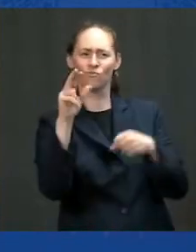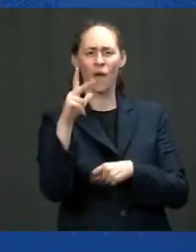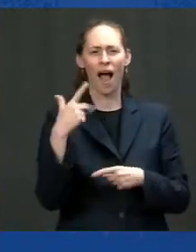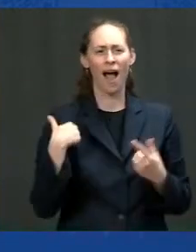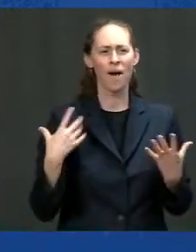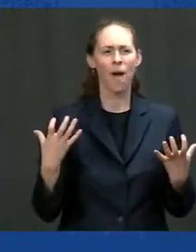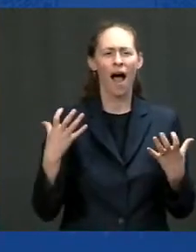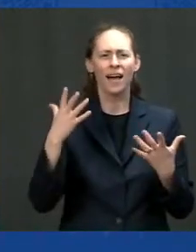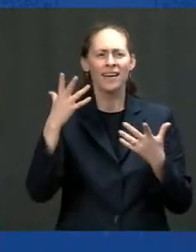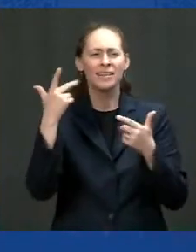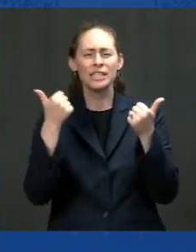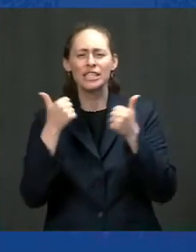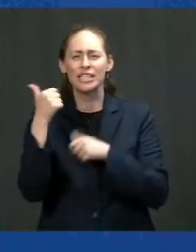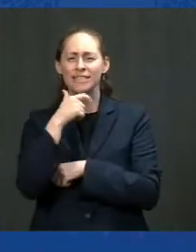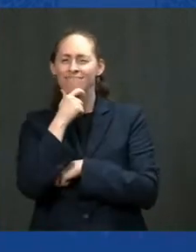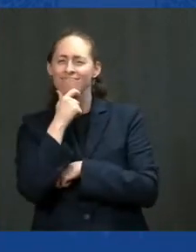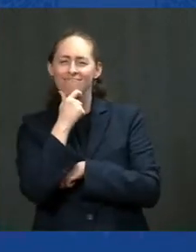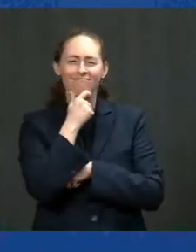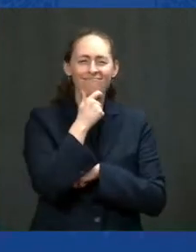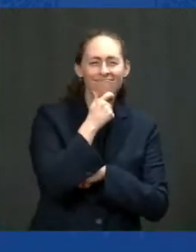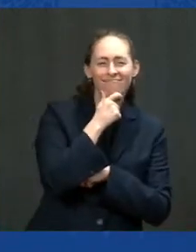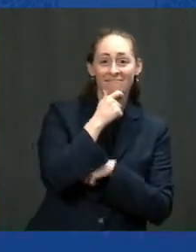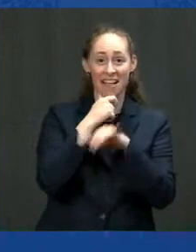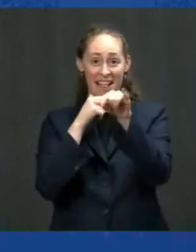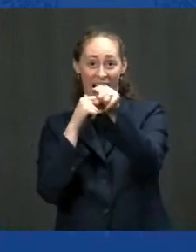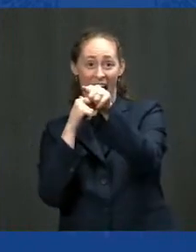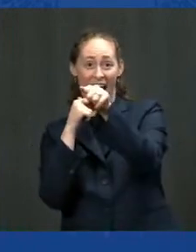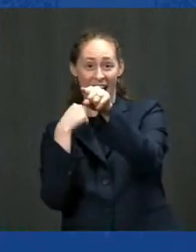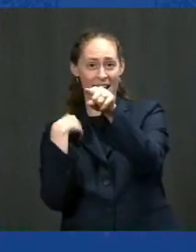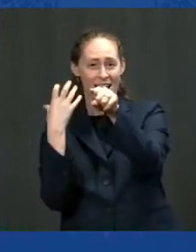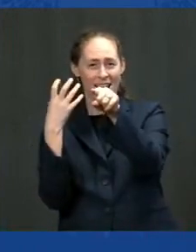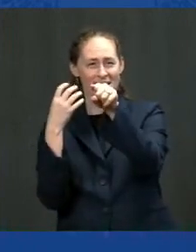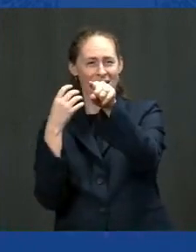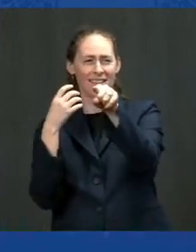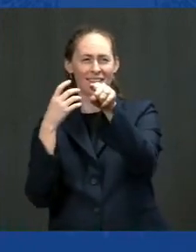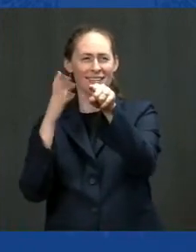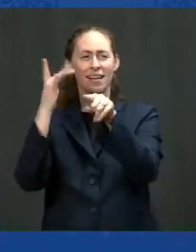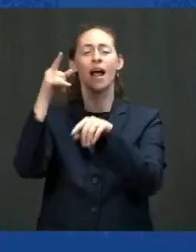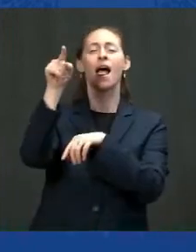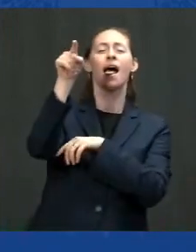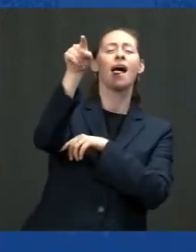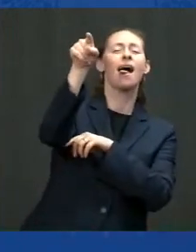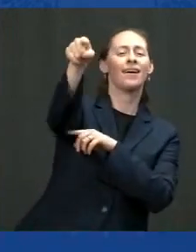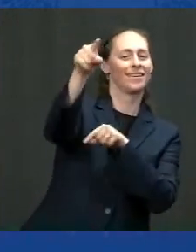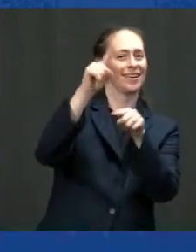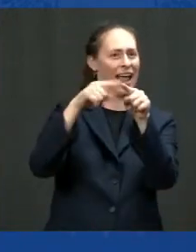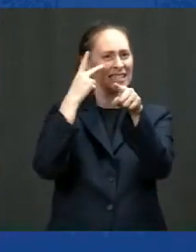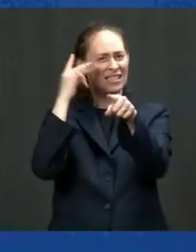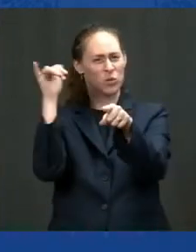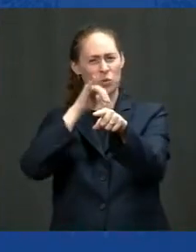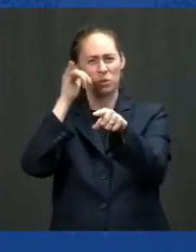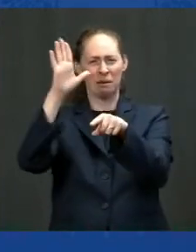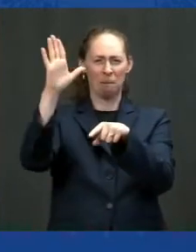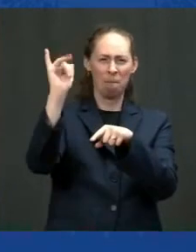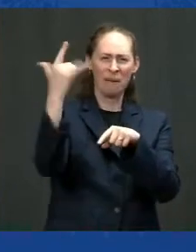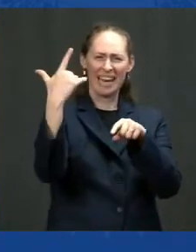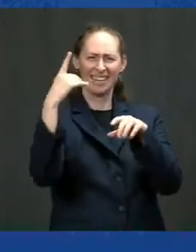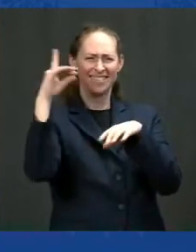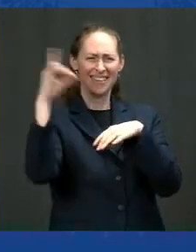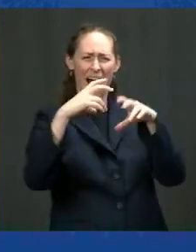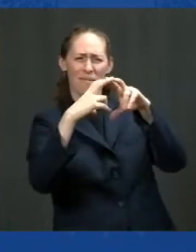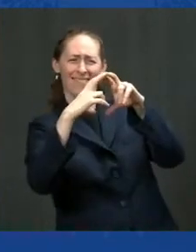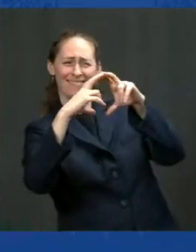that one there's one back in the corner you can't see it's the biggest damn pickup truck you ever saw in your life